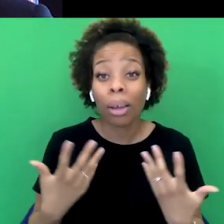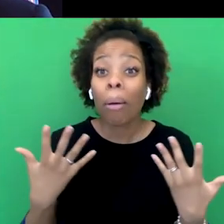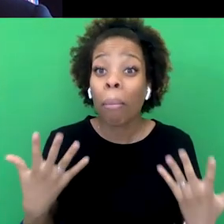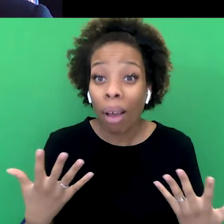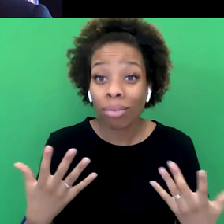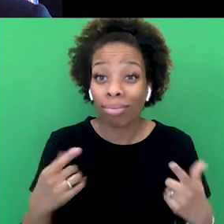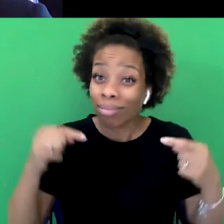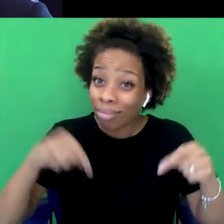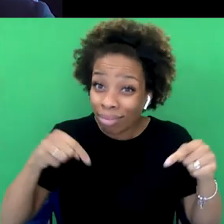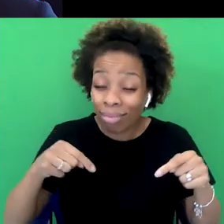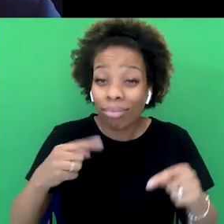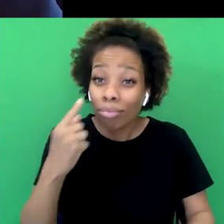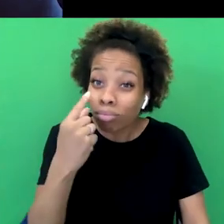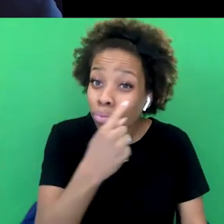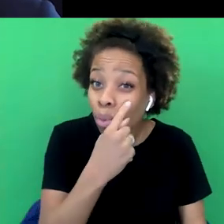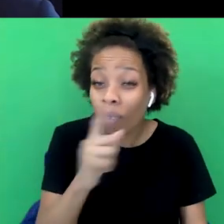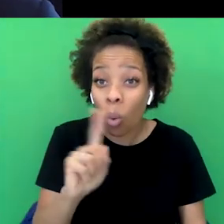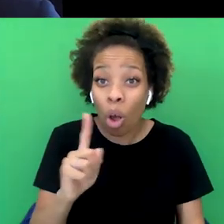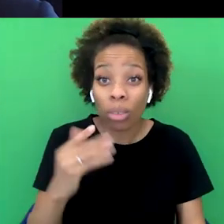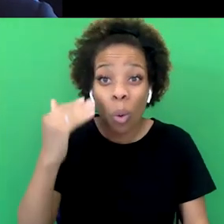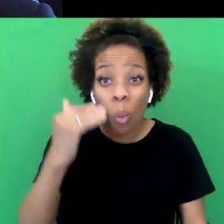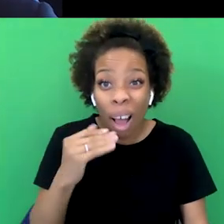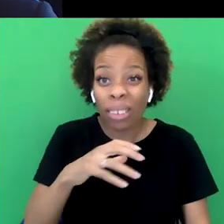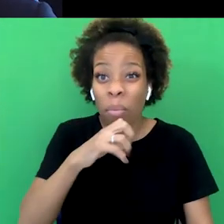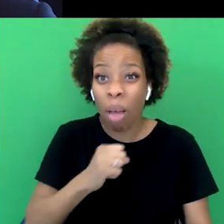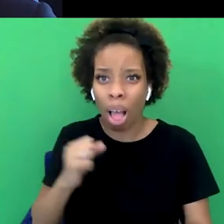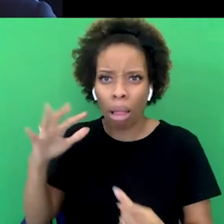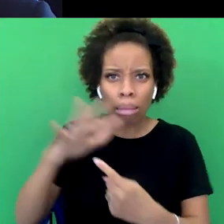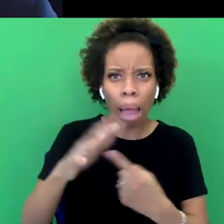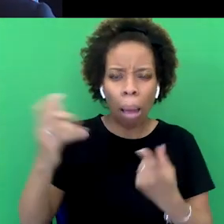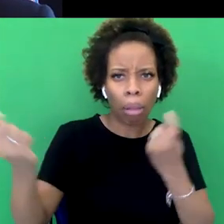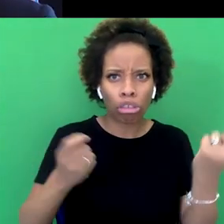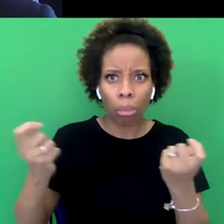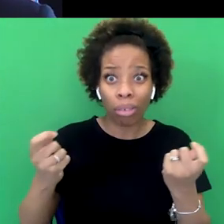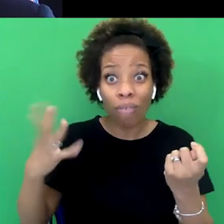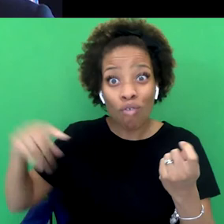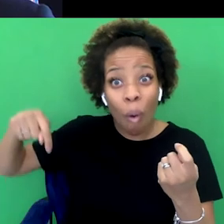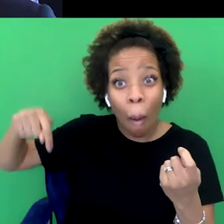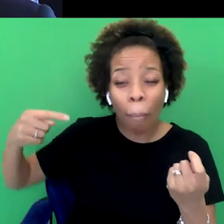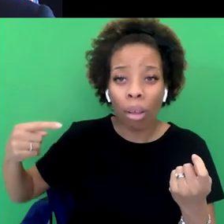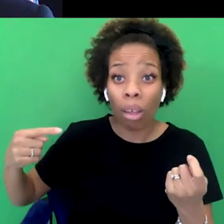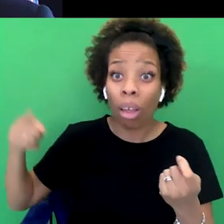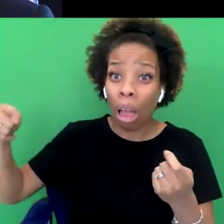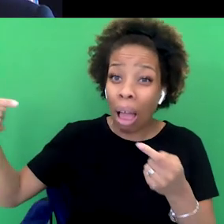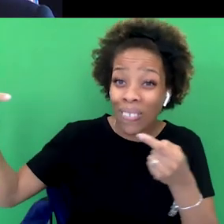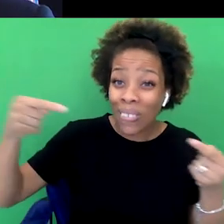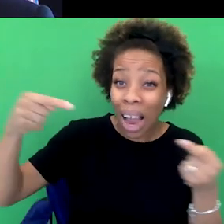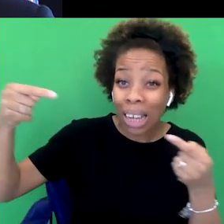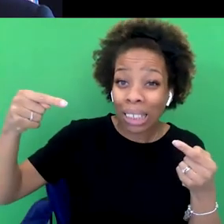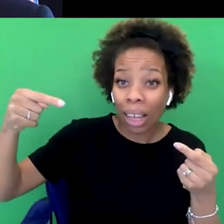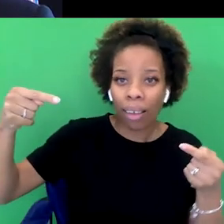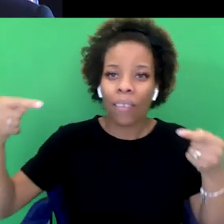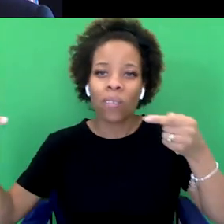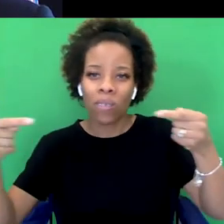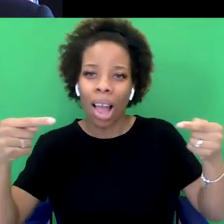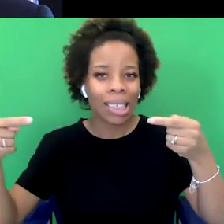the white male establishment. And they're always going to fight. So they're fighting, but I think it's game over already. Yeah, I guess